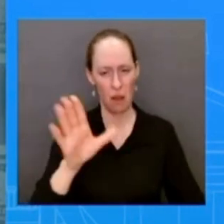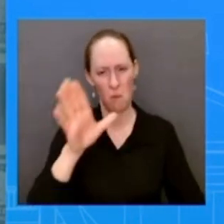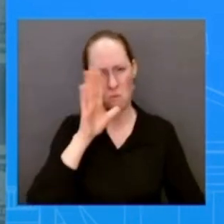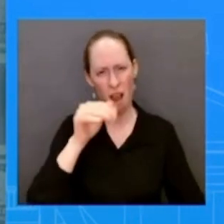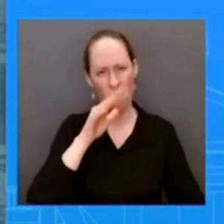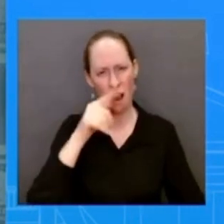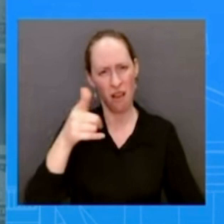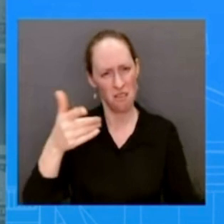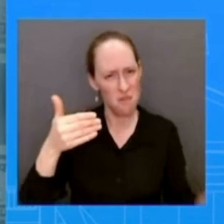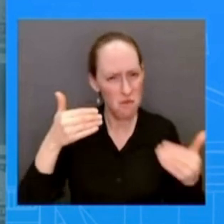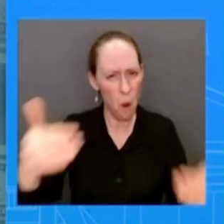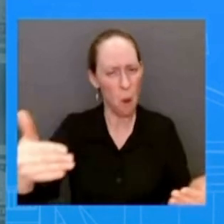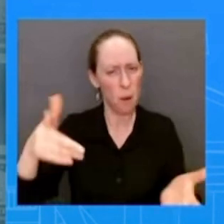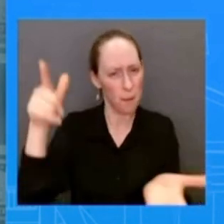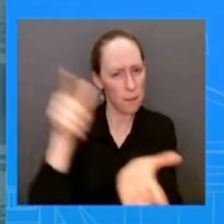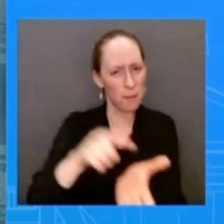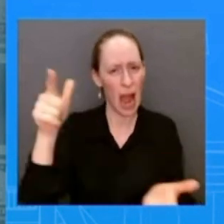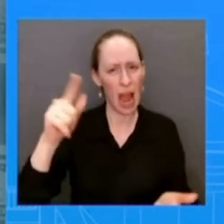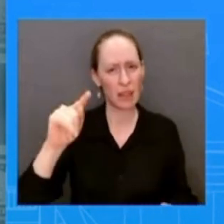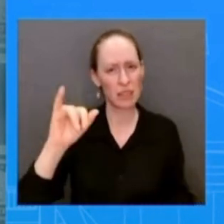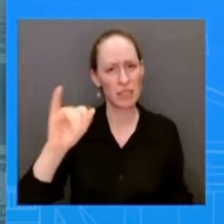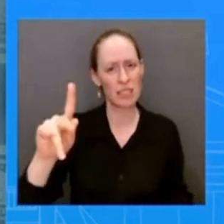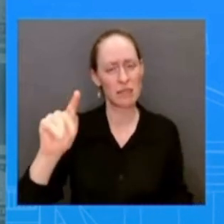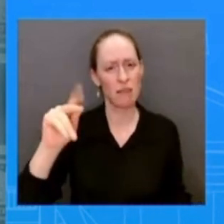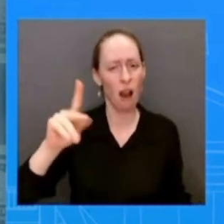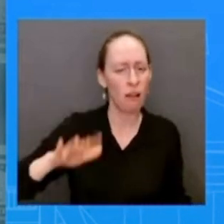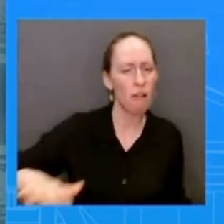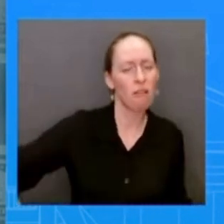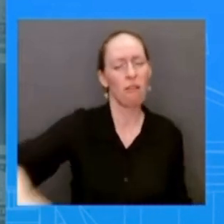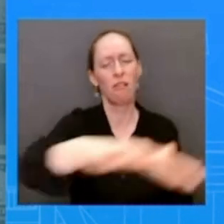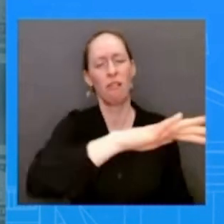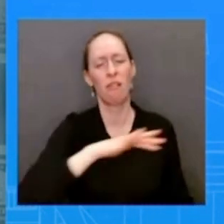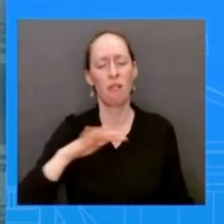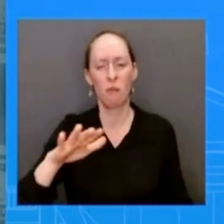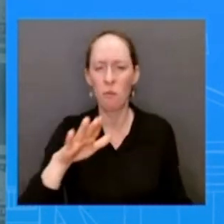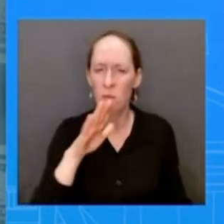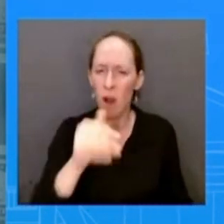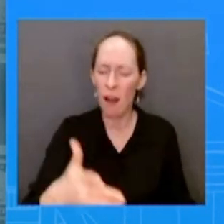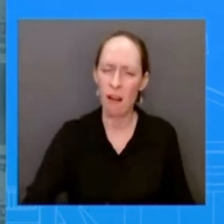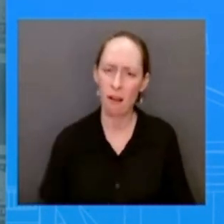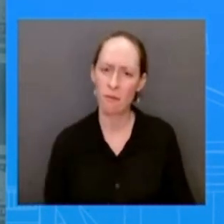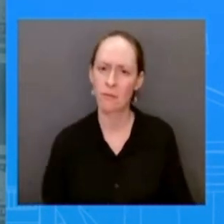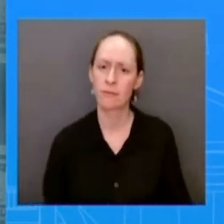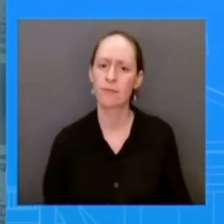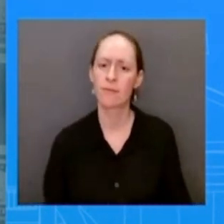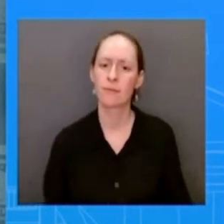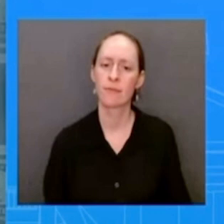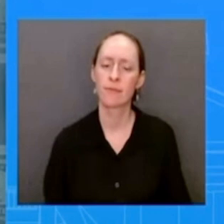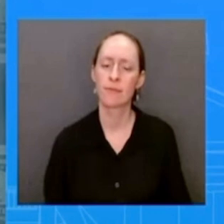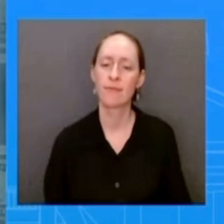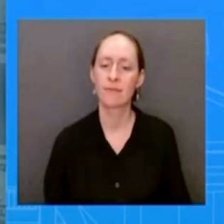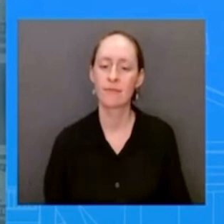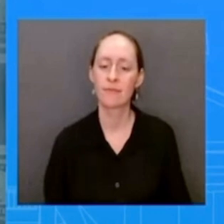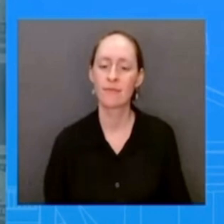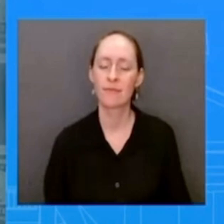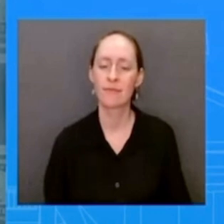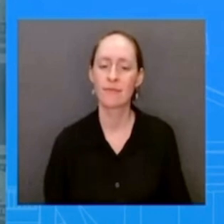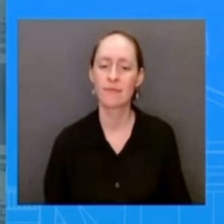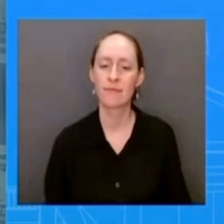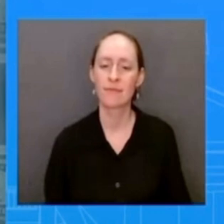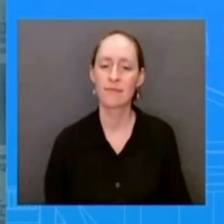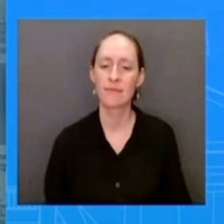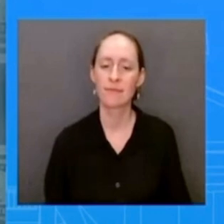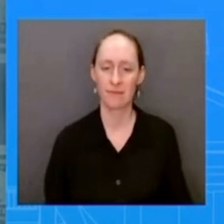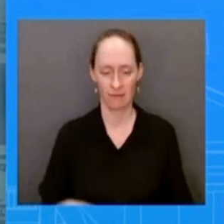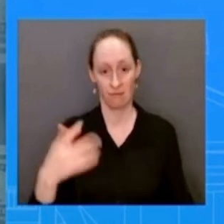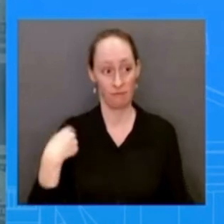thing for the american people but i you know again we're working with congress to address concerns posed by apps like tiktok i don't